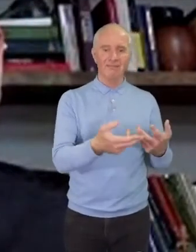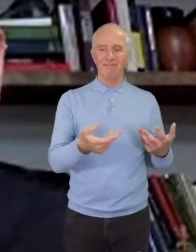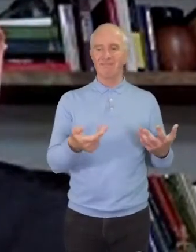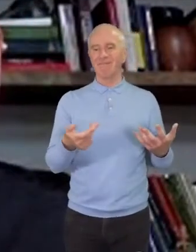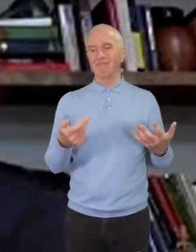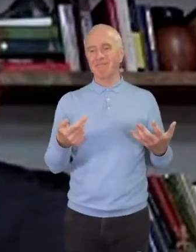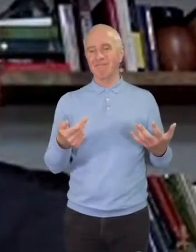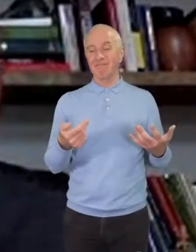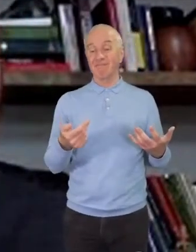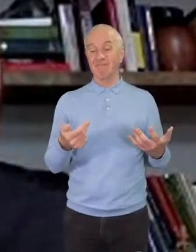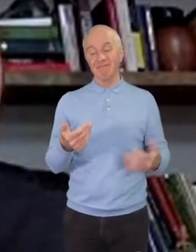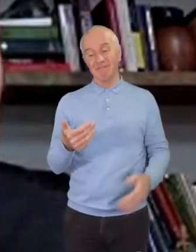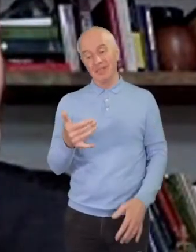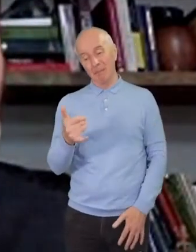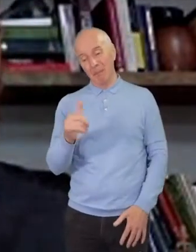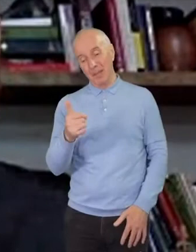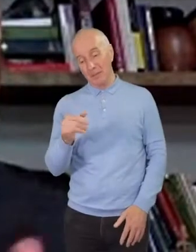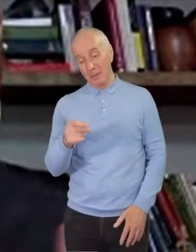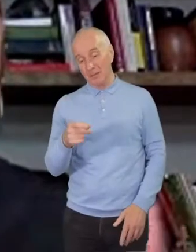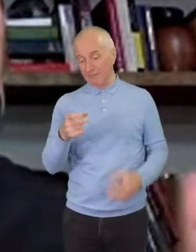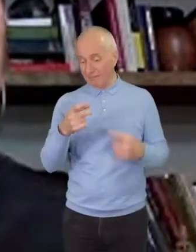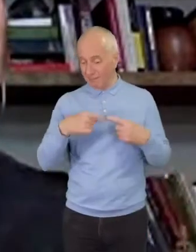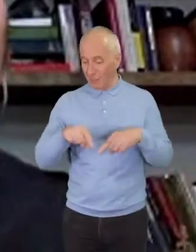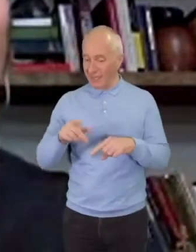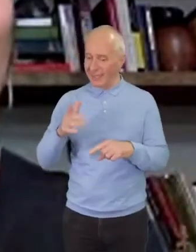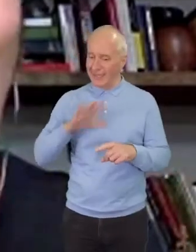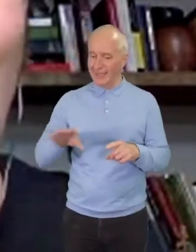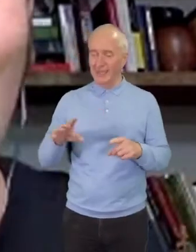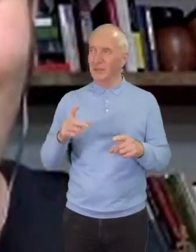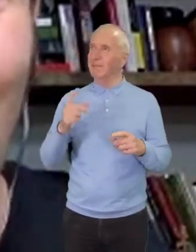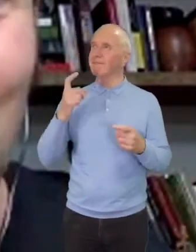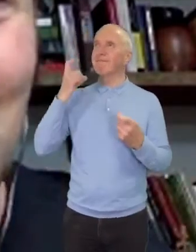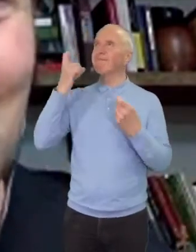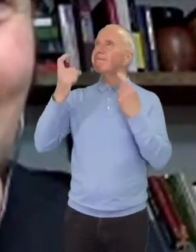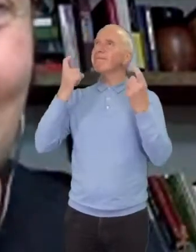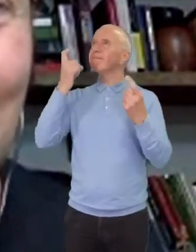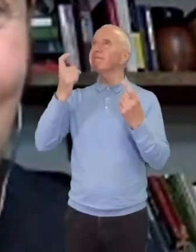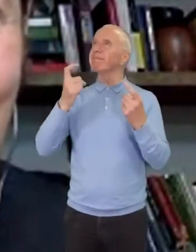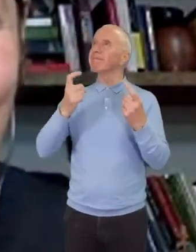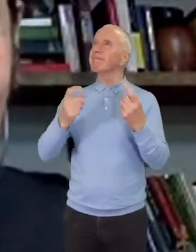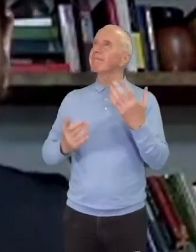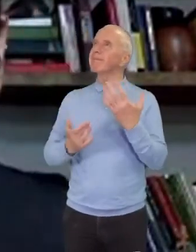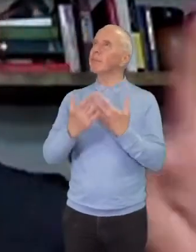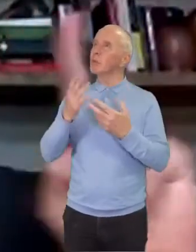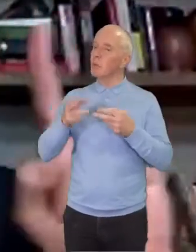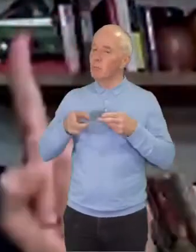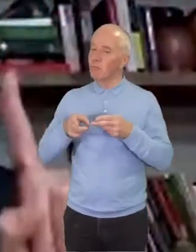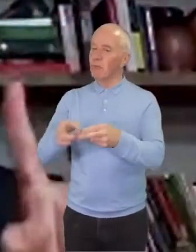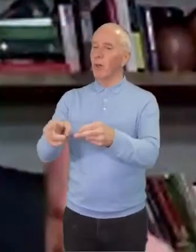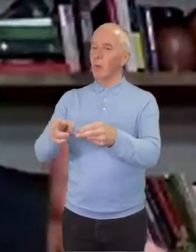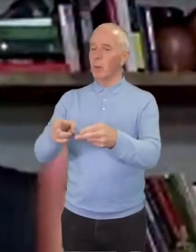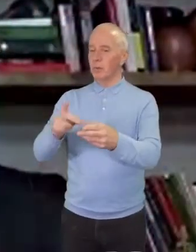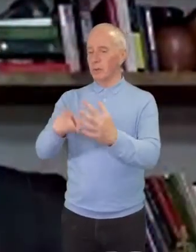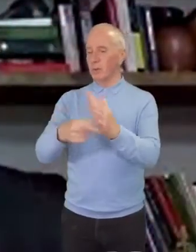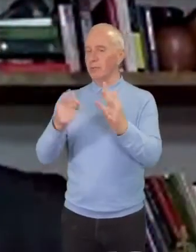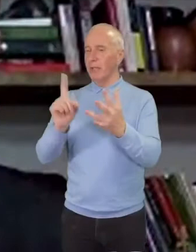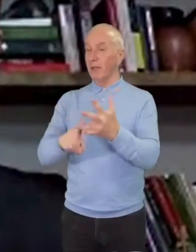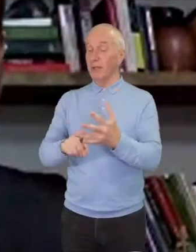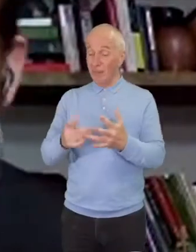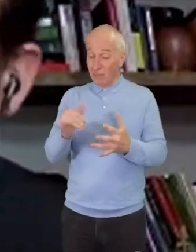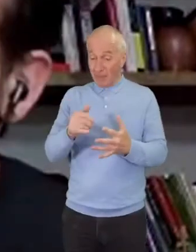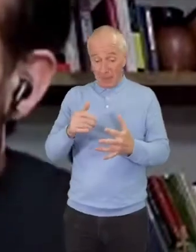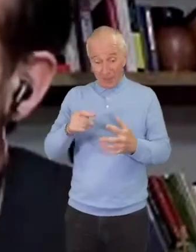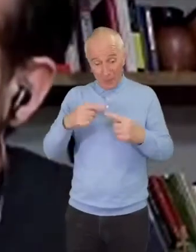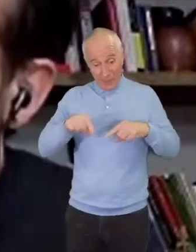maybe we need to reimagine the whole road to Jericho. Maybe we need to do